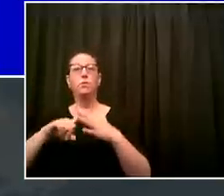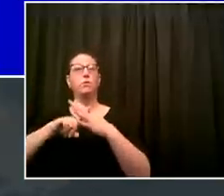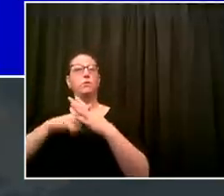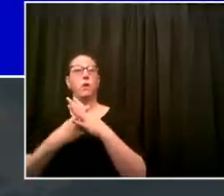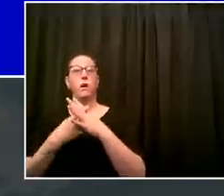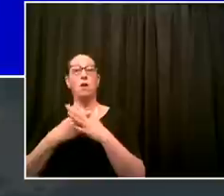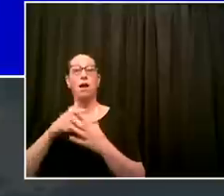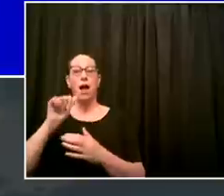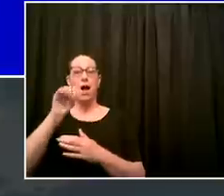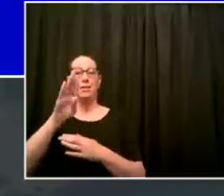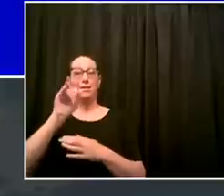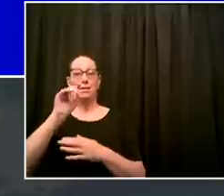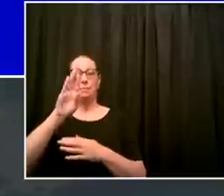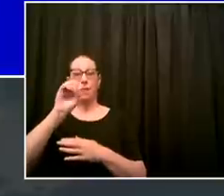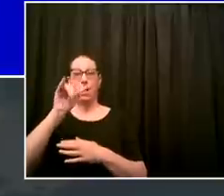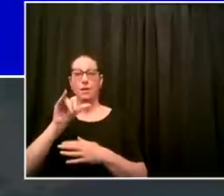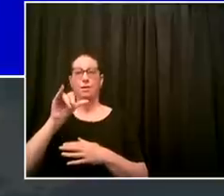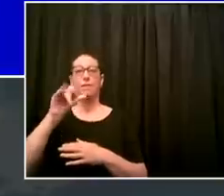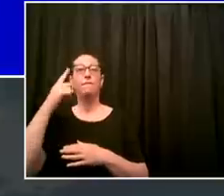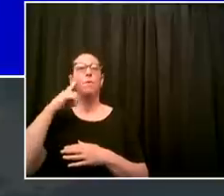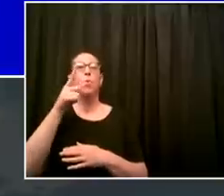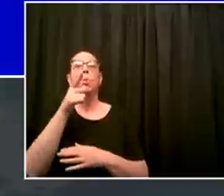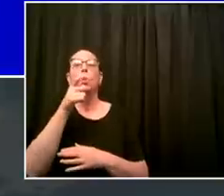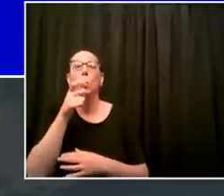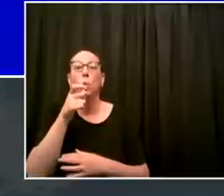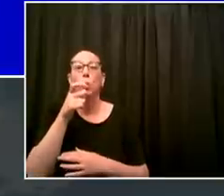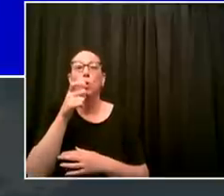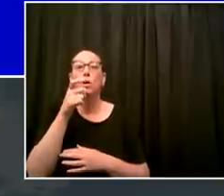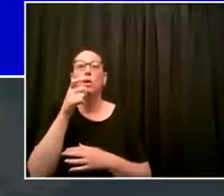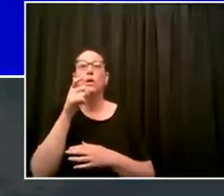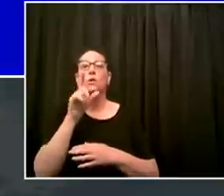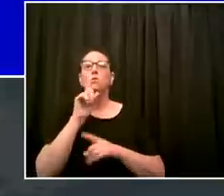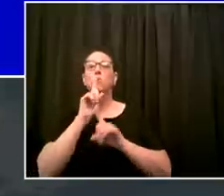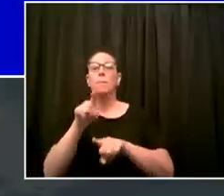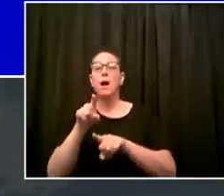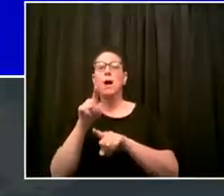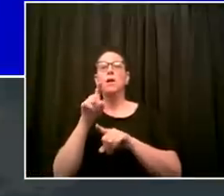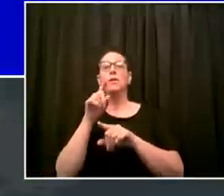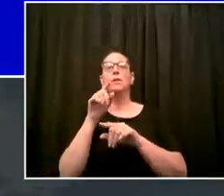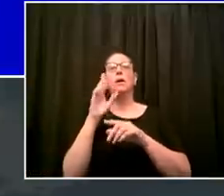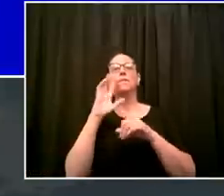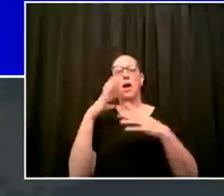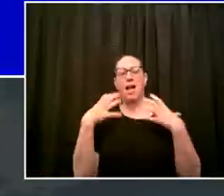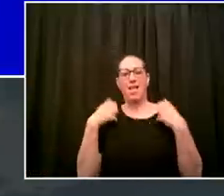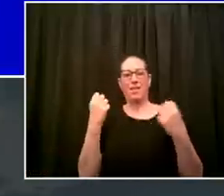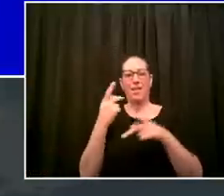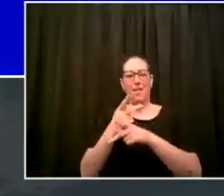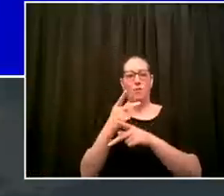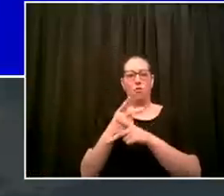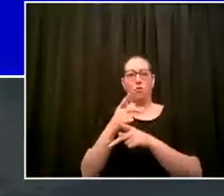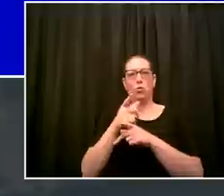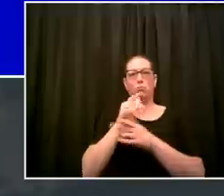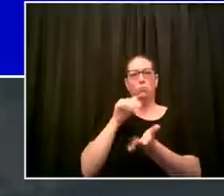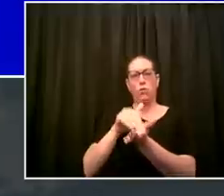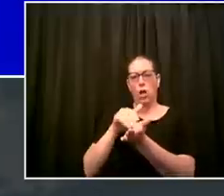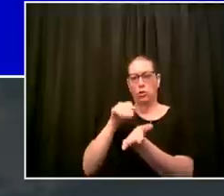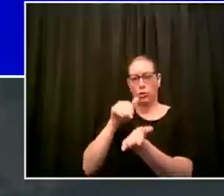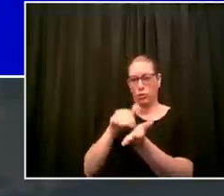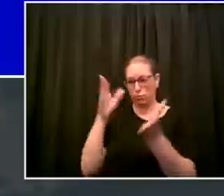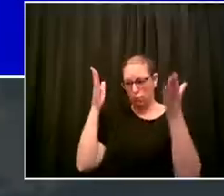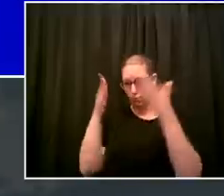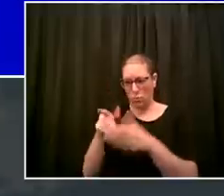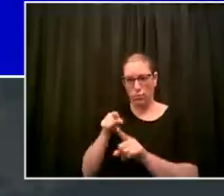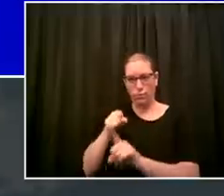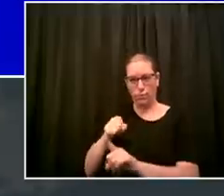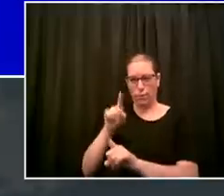and it will run for about four weeks this is in coordination with the federal government